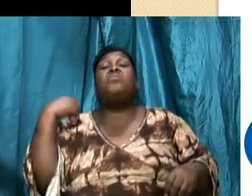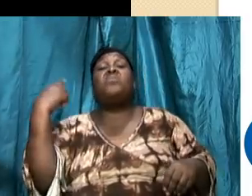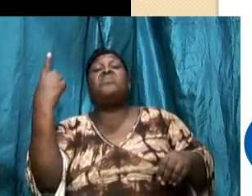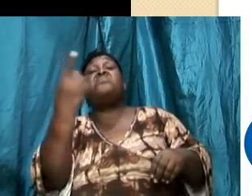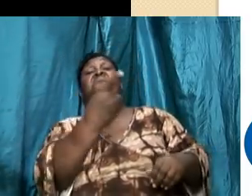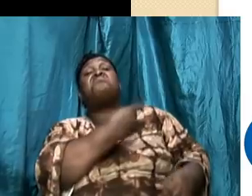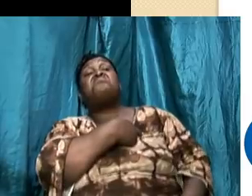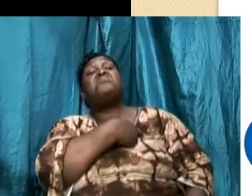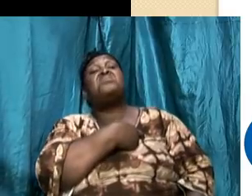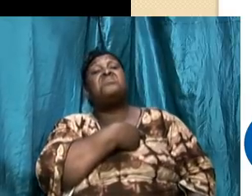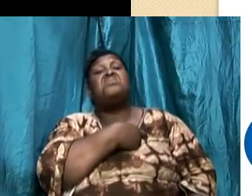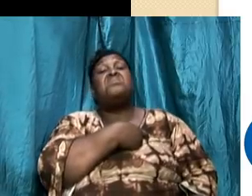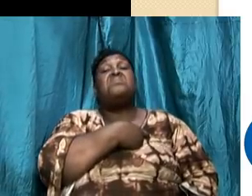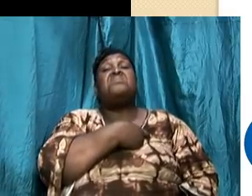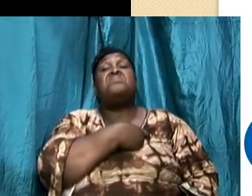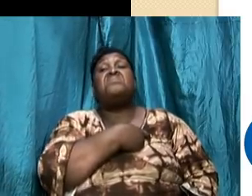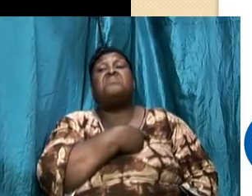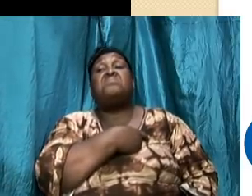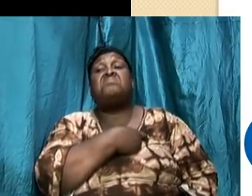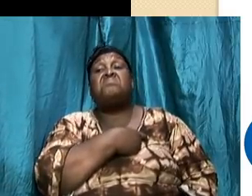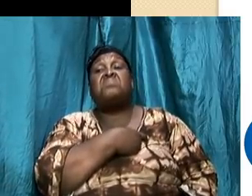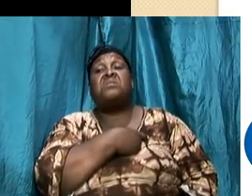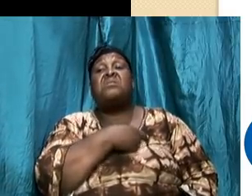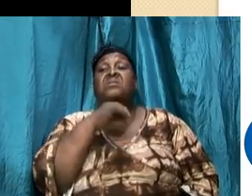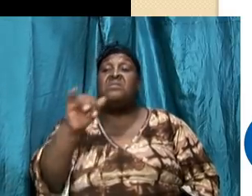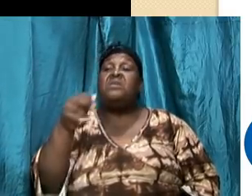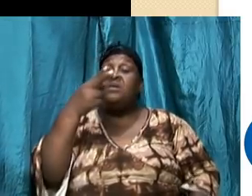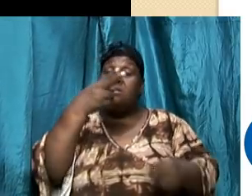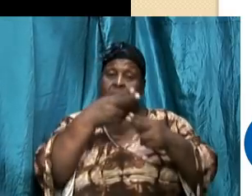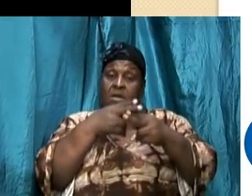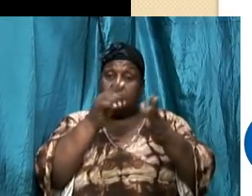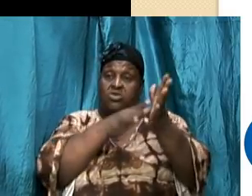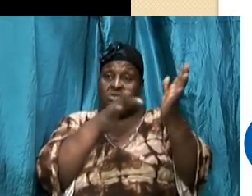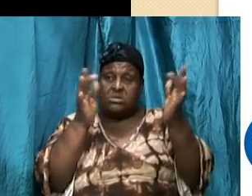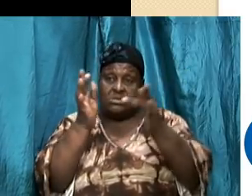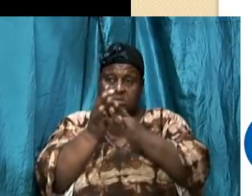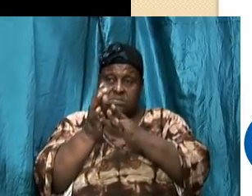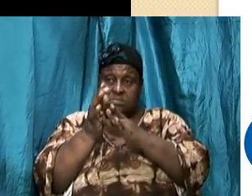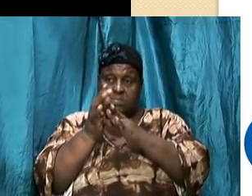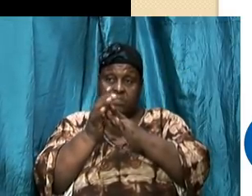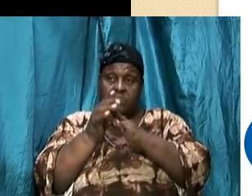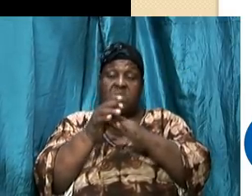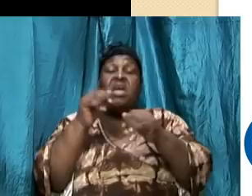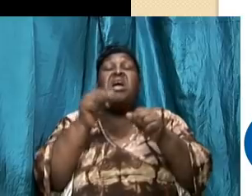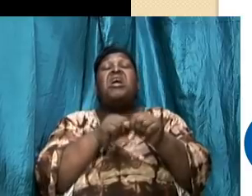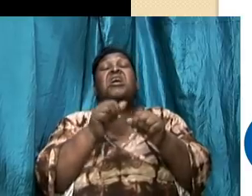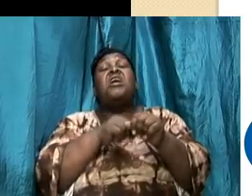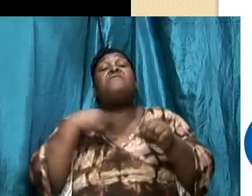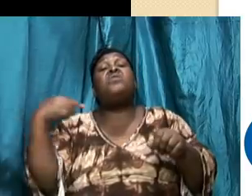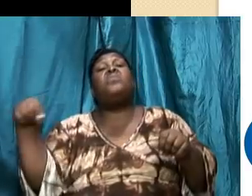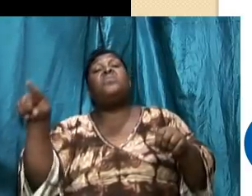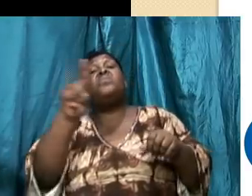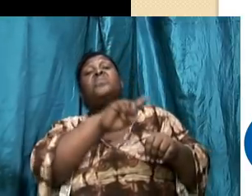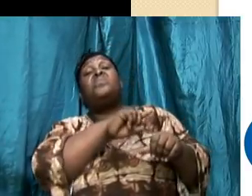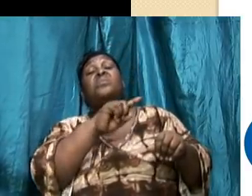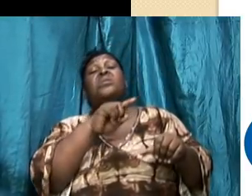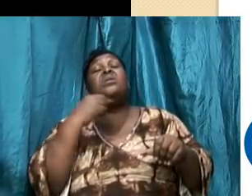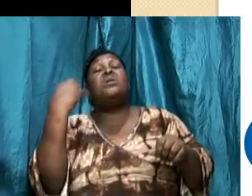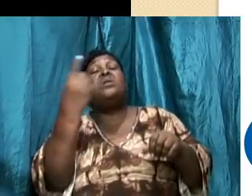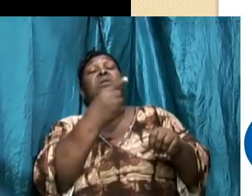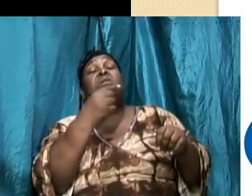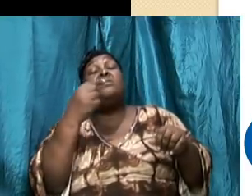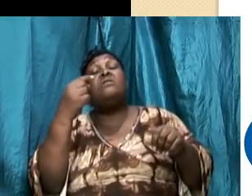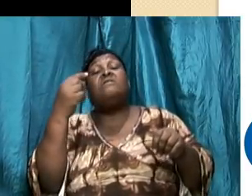for every one of us that name the name of Jesus every one of us that considers